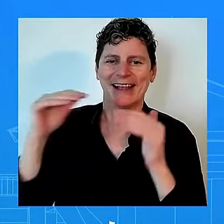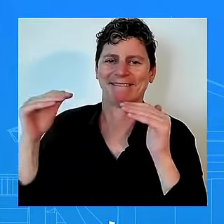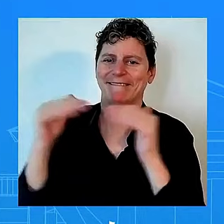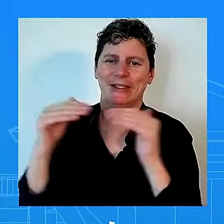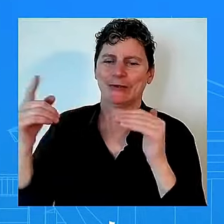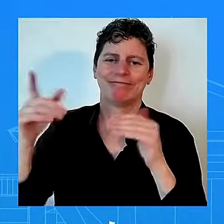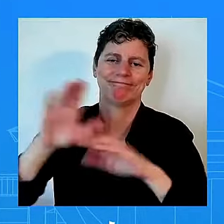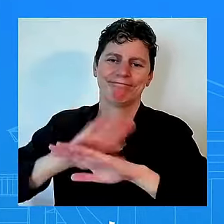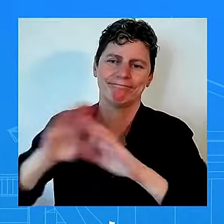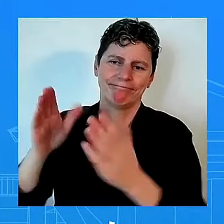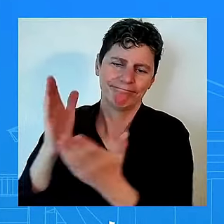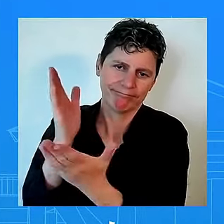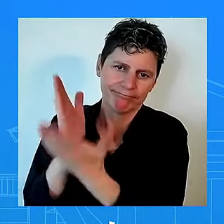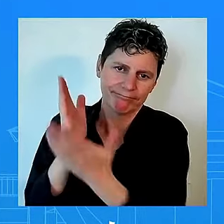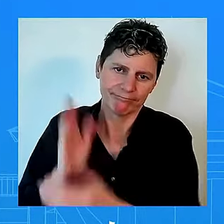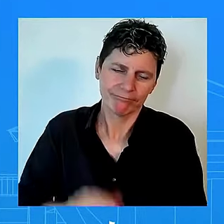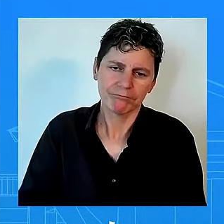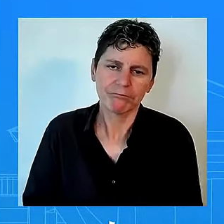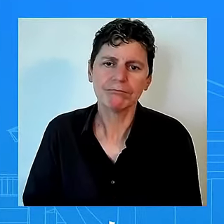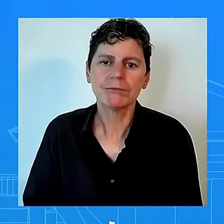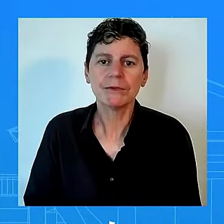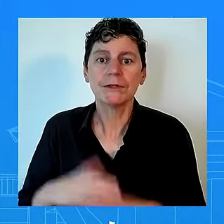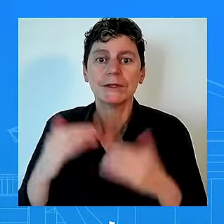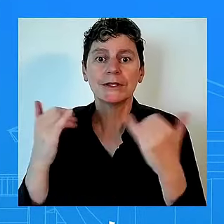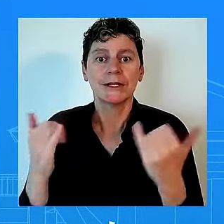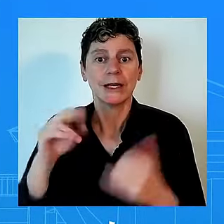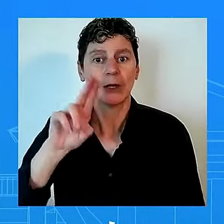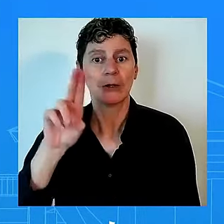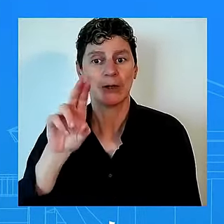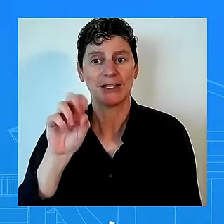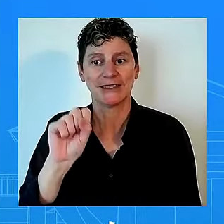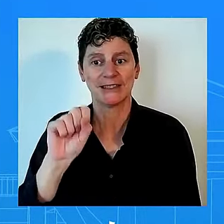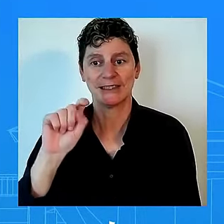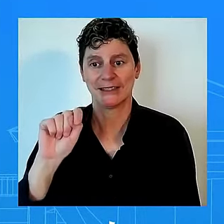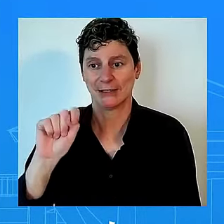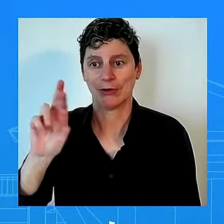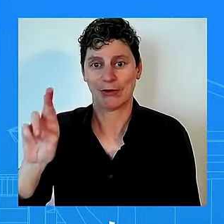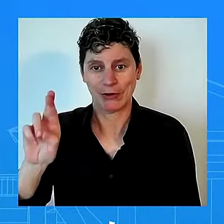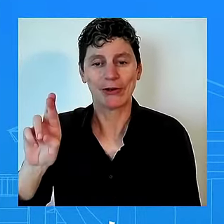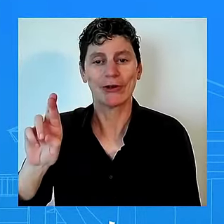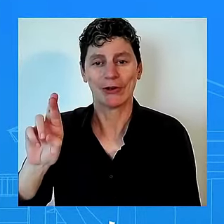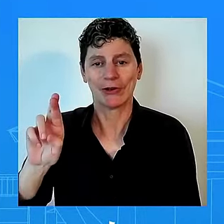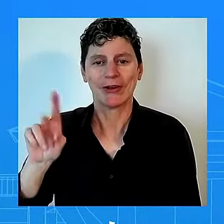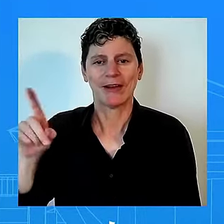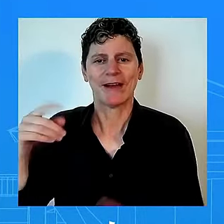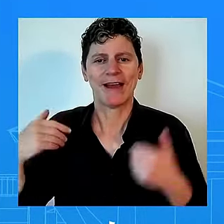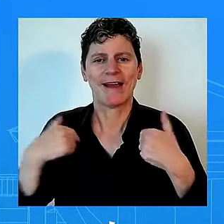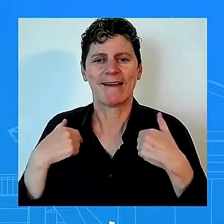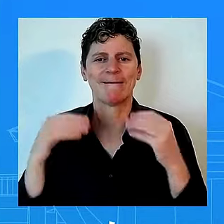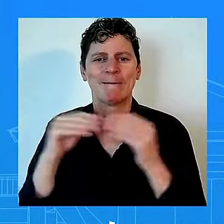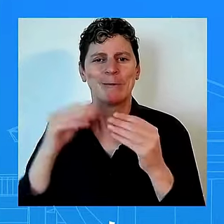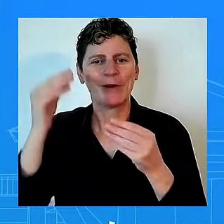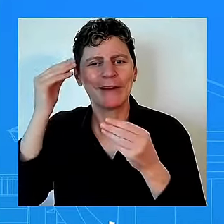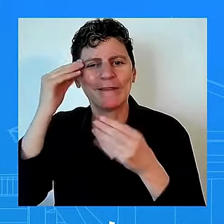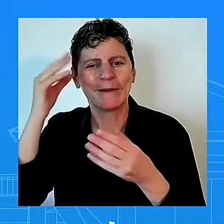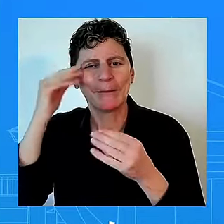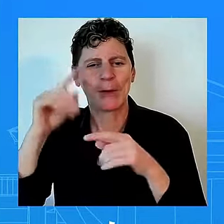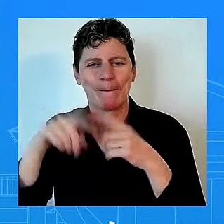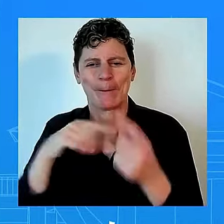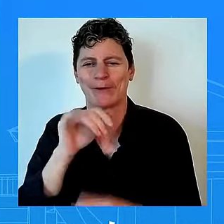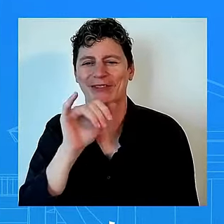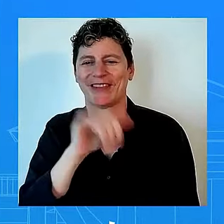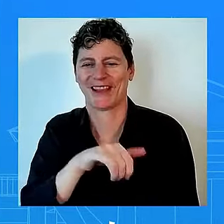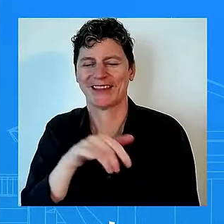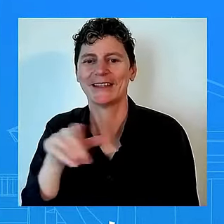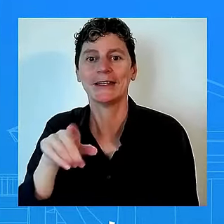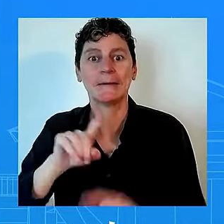and if you can see what his economic agenda has actually done manufacturing businesses uh and how that um how